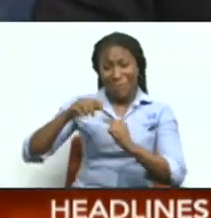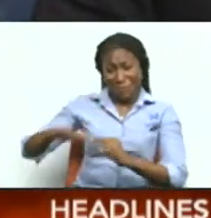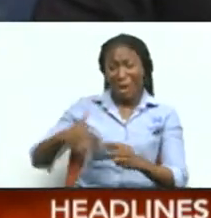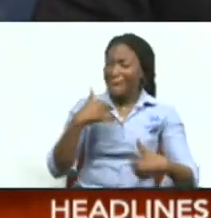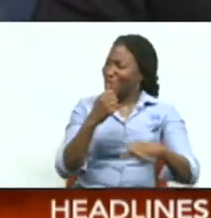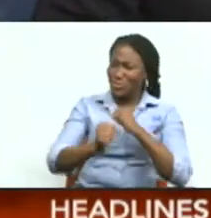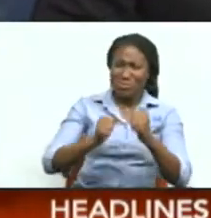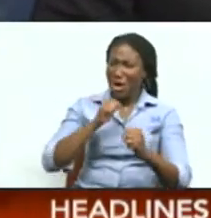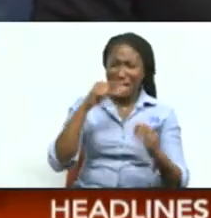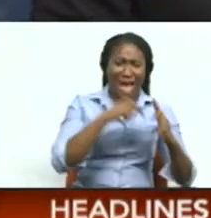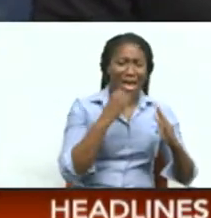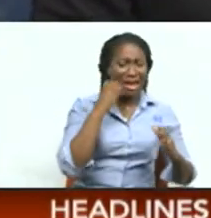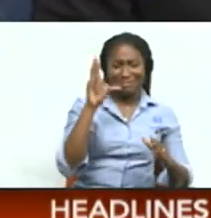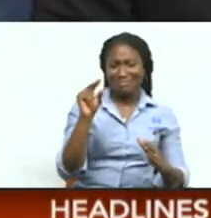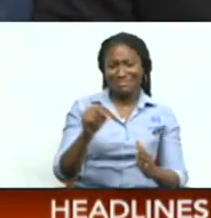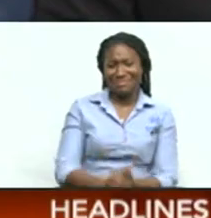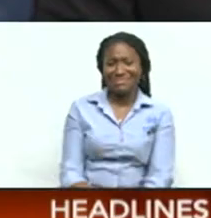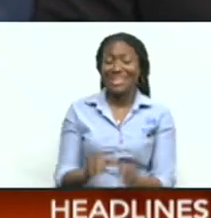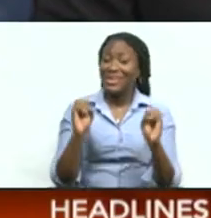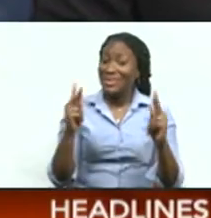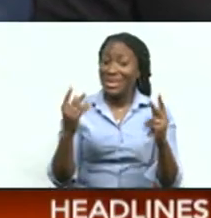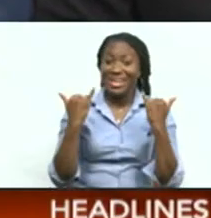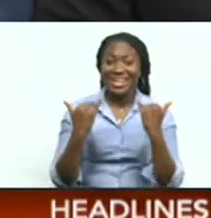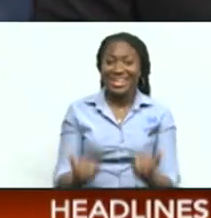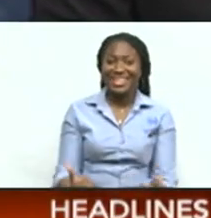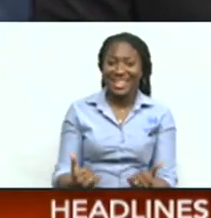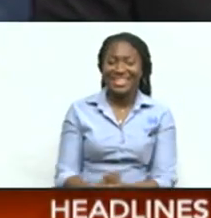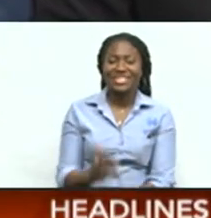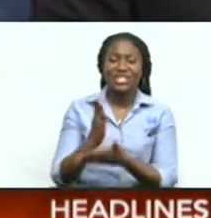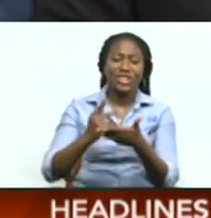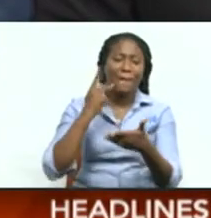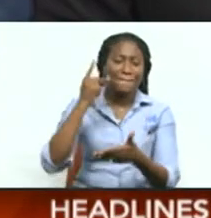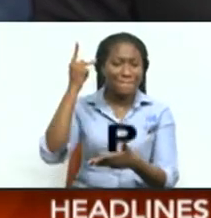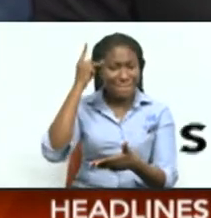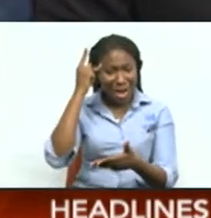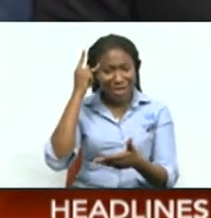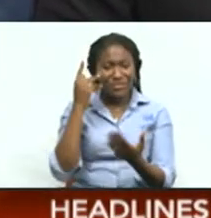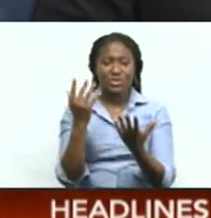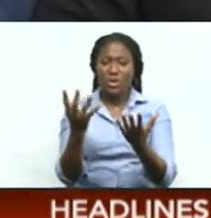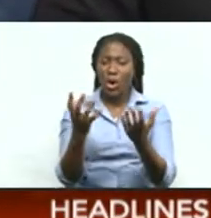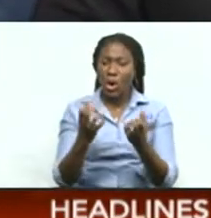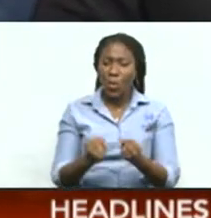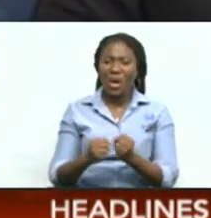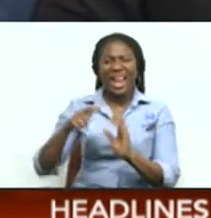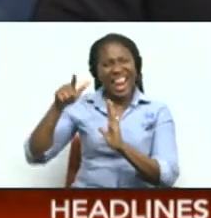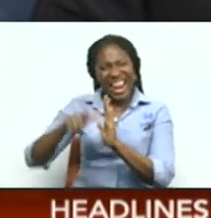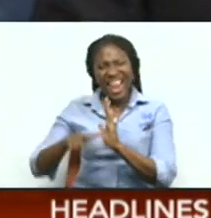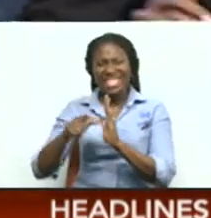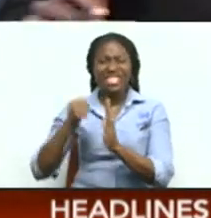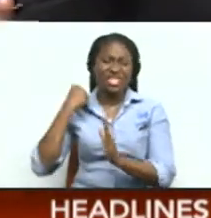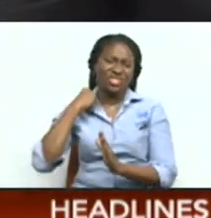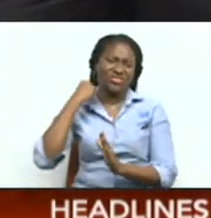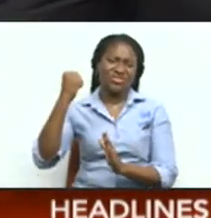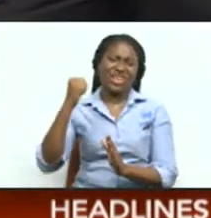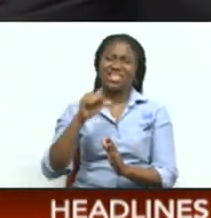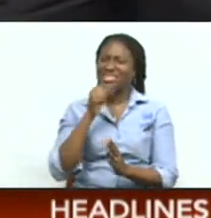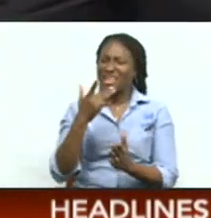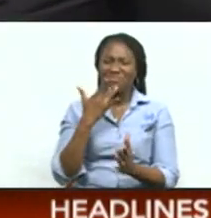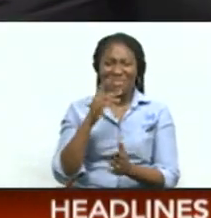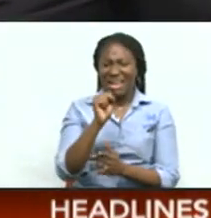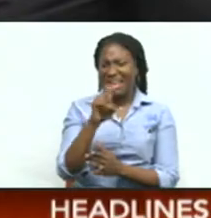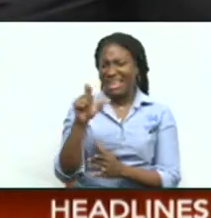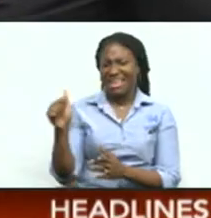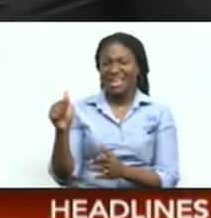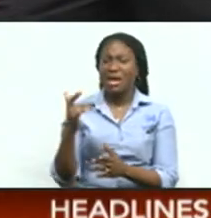inside. All right, well, and some parents continue to call for a less stressful method of assessment for pupils